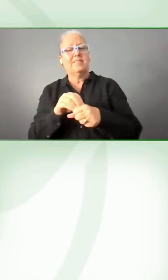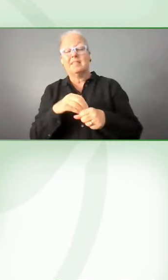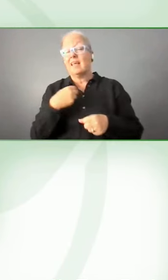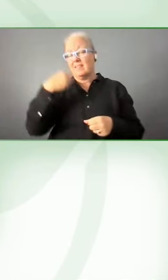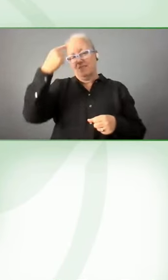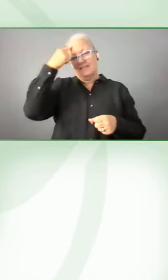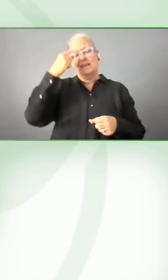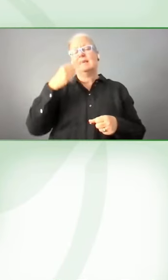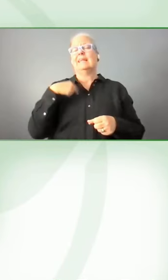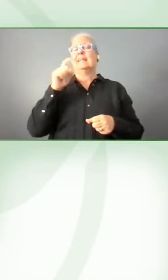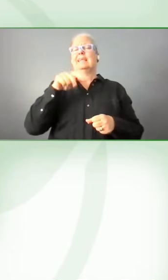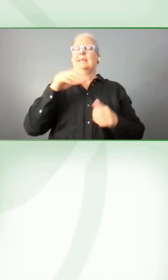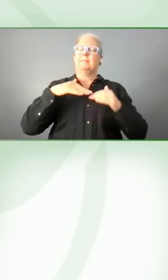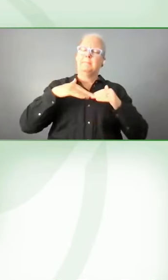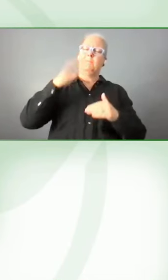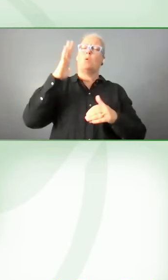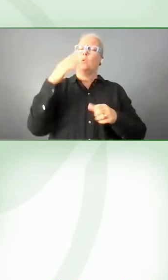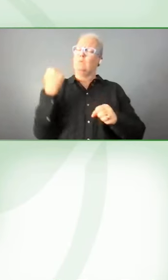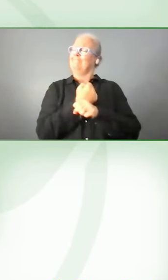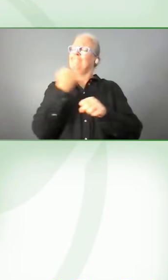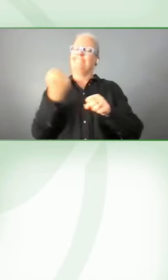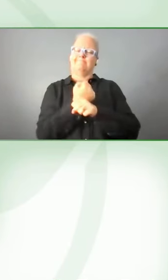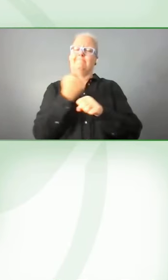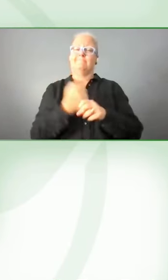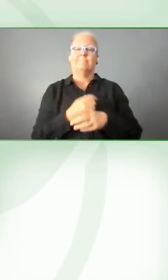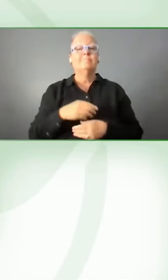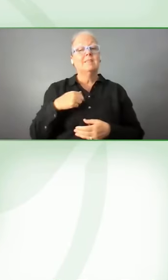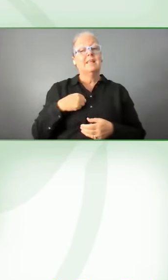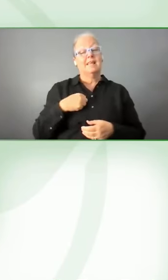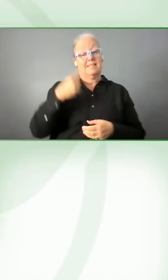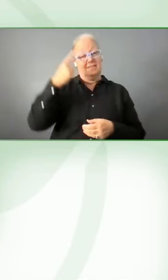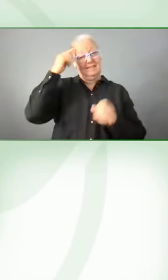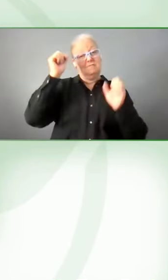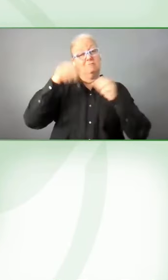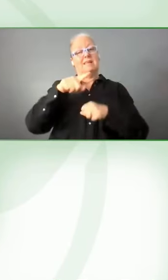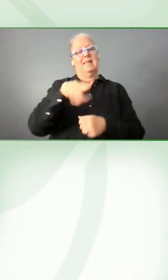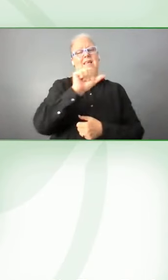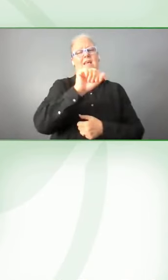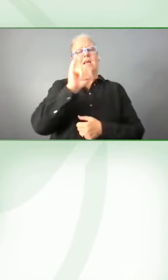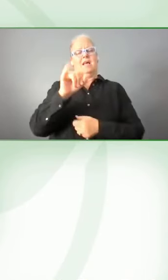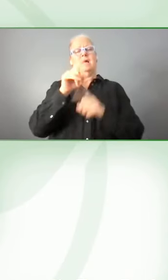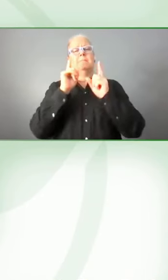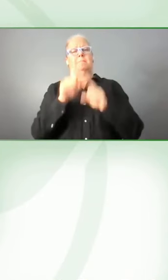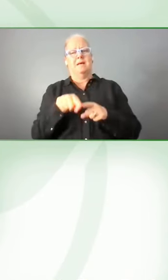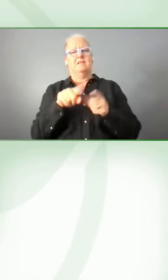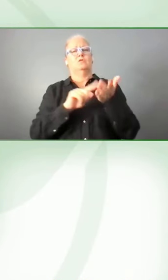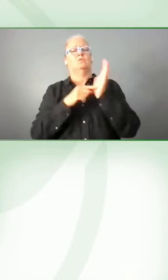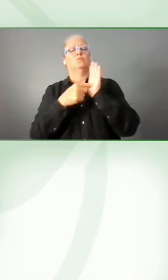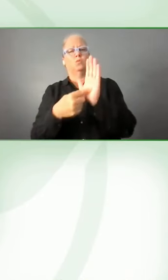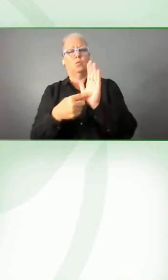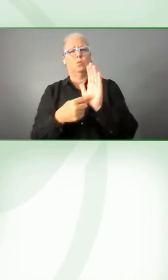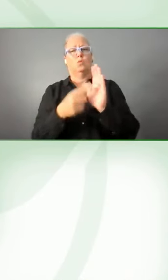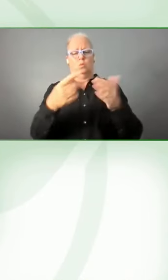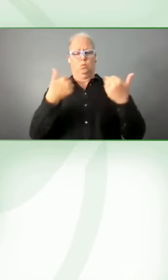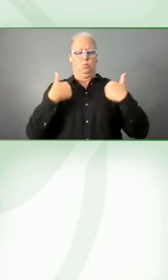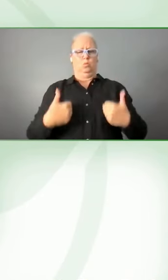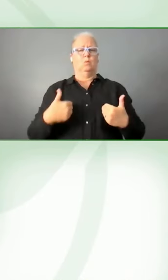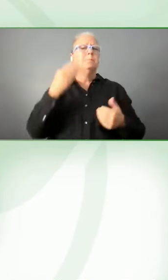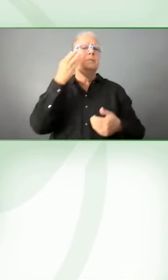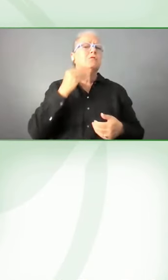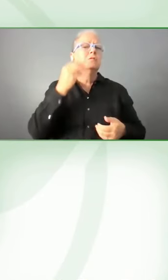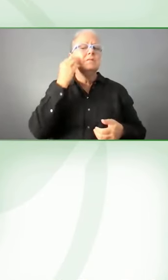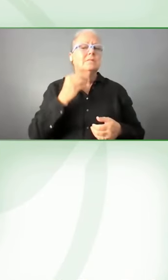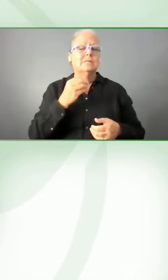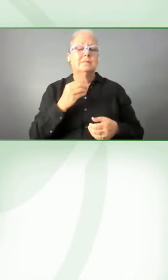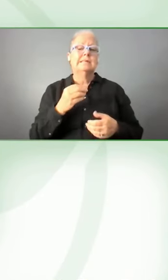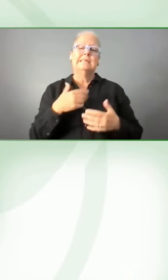be done. I think AI has to reflect real human experiences. And we risk, we're always at risk of getting that